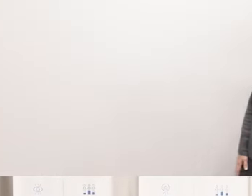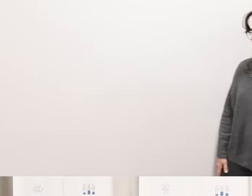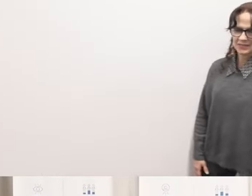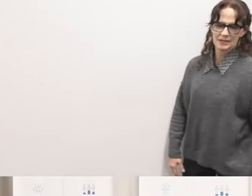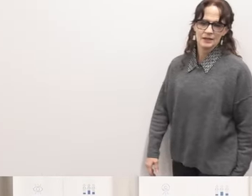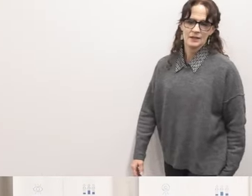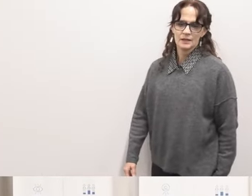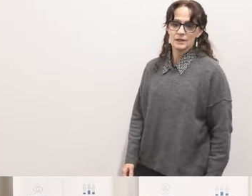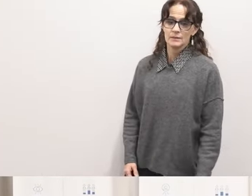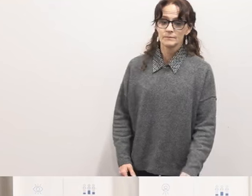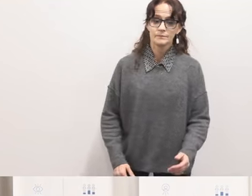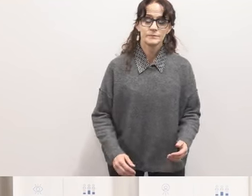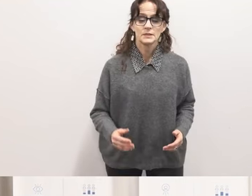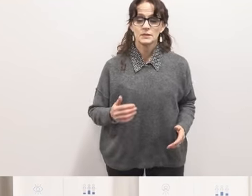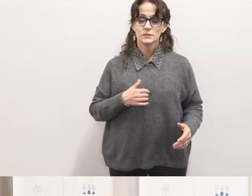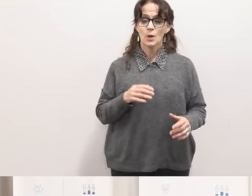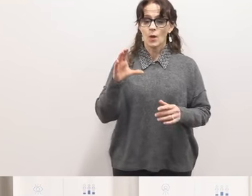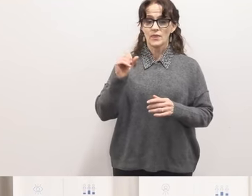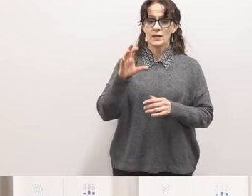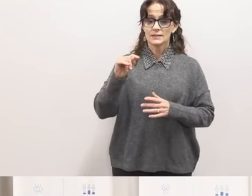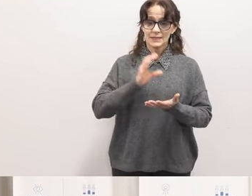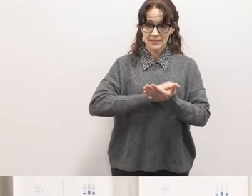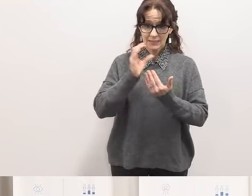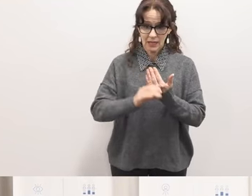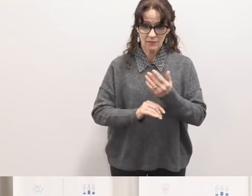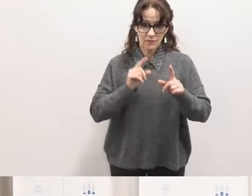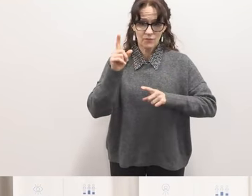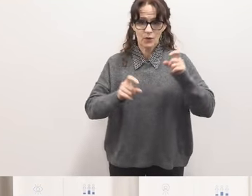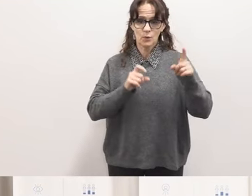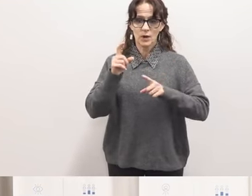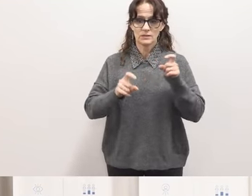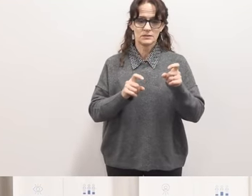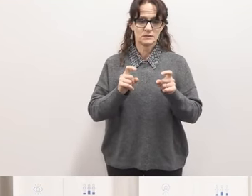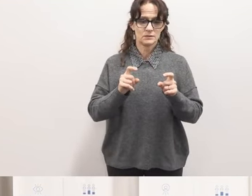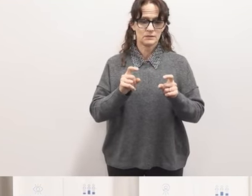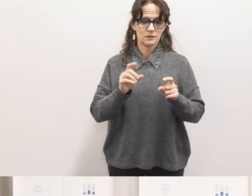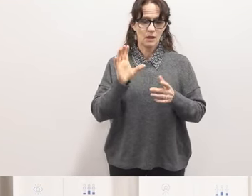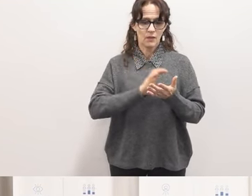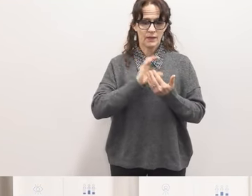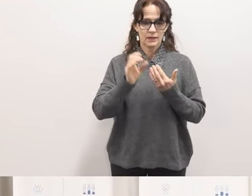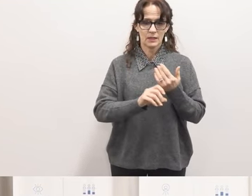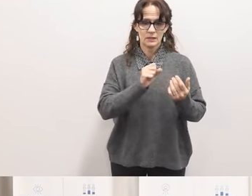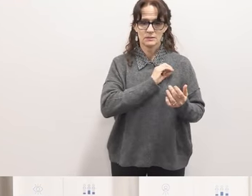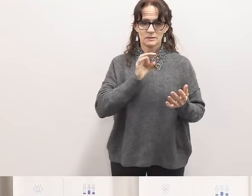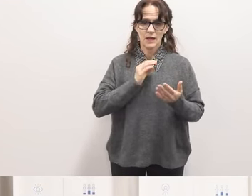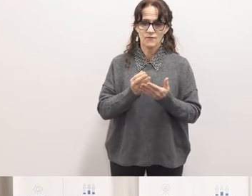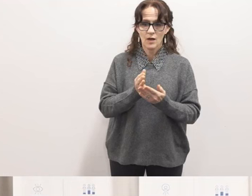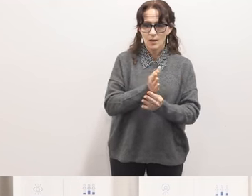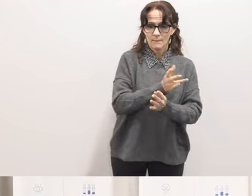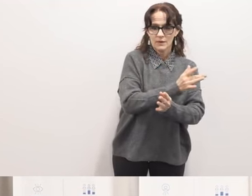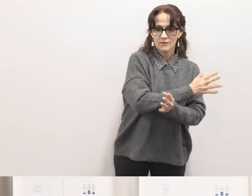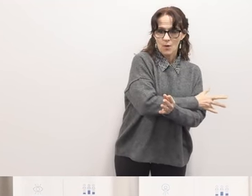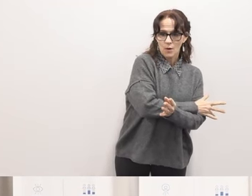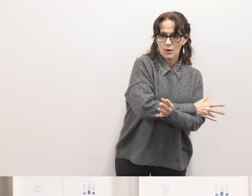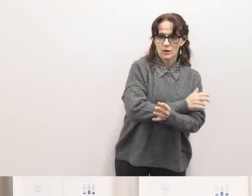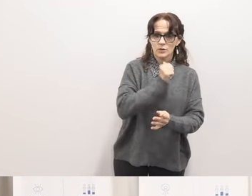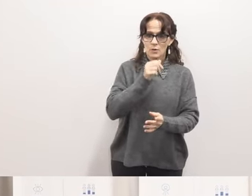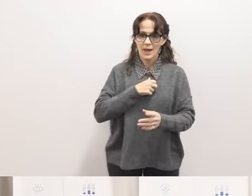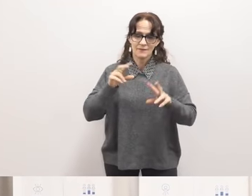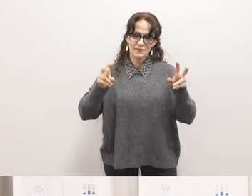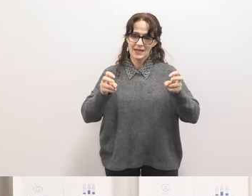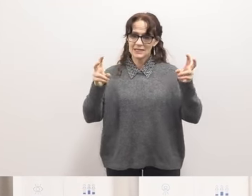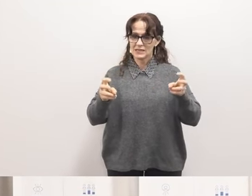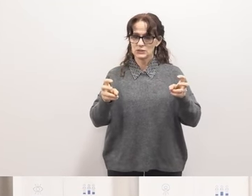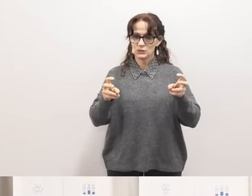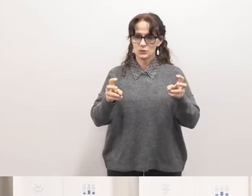if you have questions as a consent calendar if you have questions on a consent calendar staff would be happy to answer beforehand before so you don't have that issue of